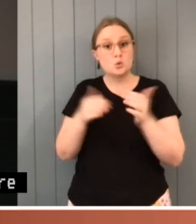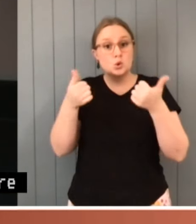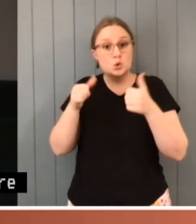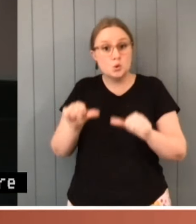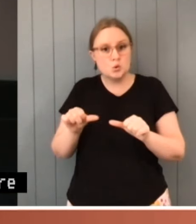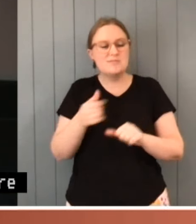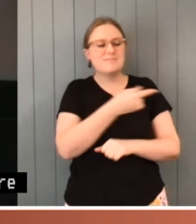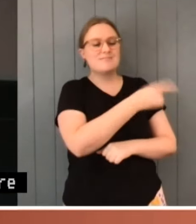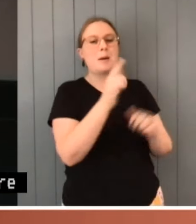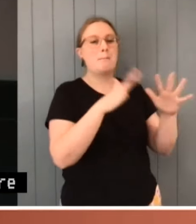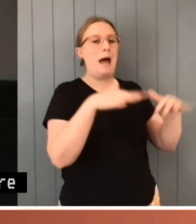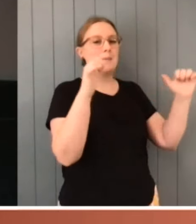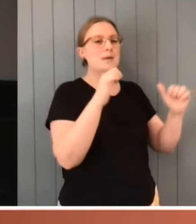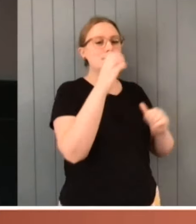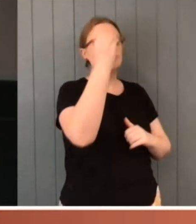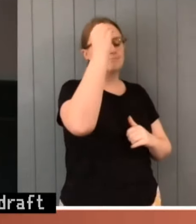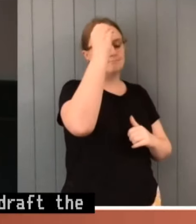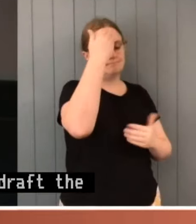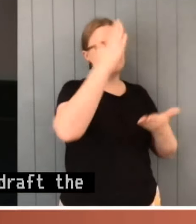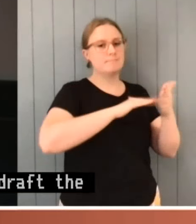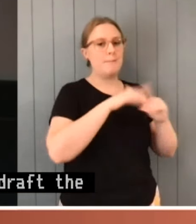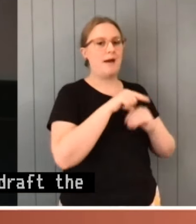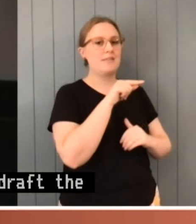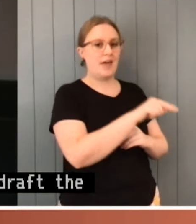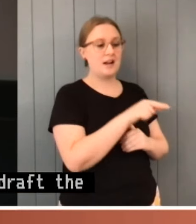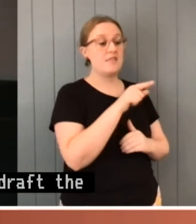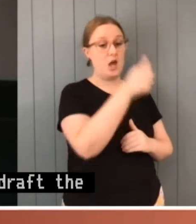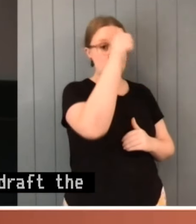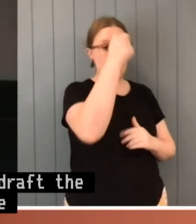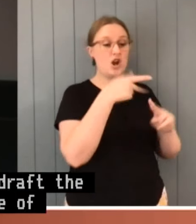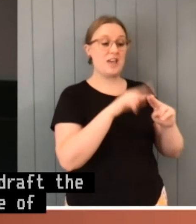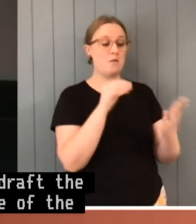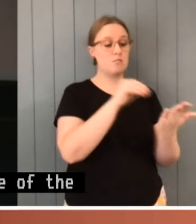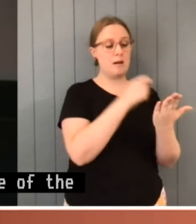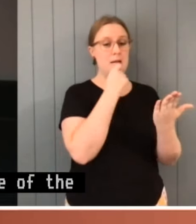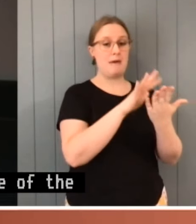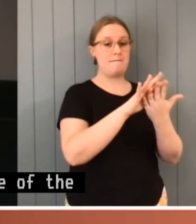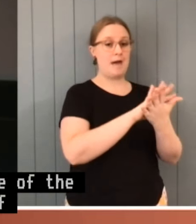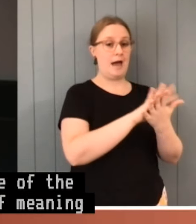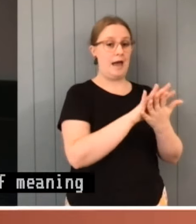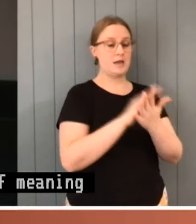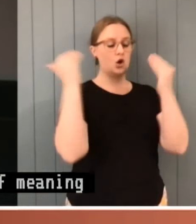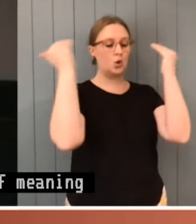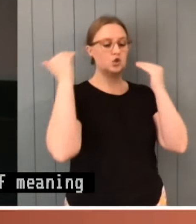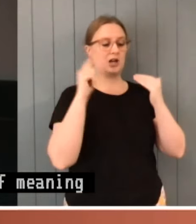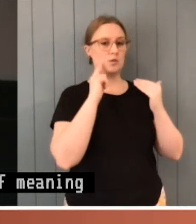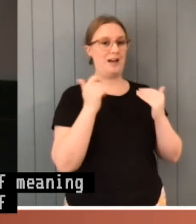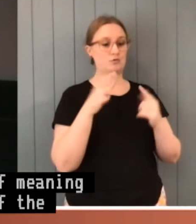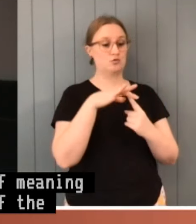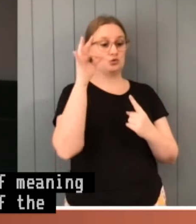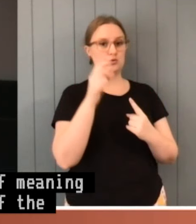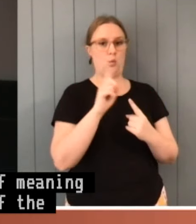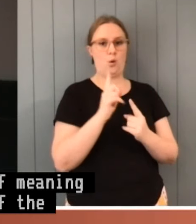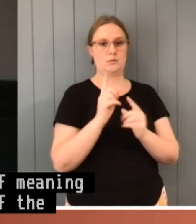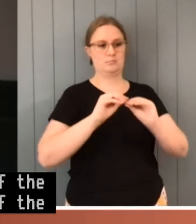that choices of meaning may arise. The general approach of the courts to the interpretation of a statute is to go first